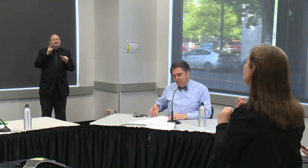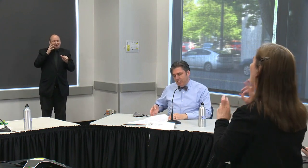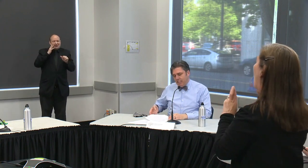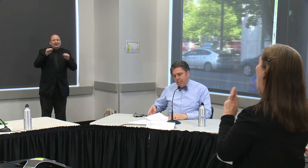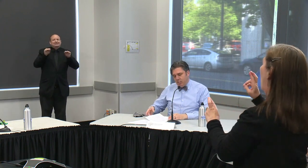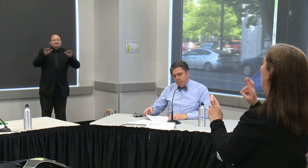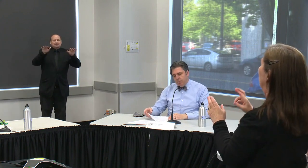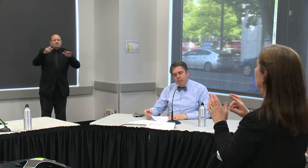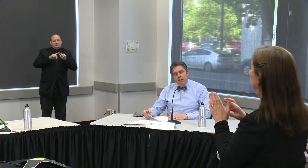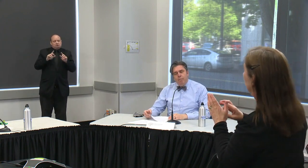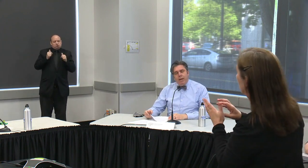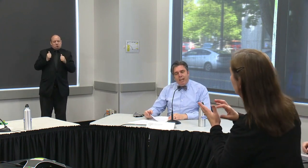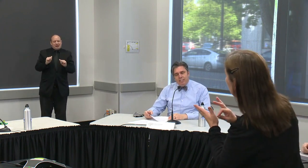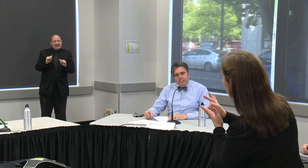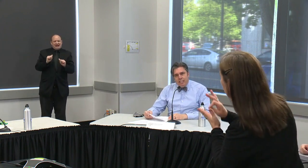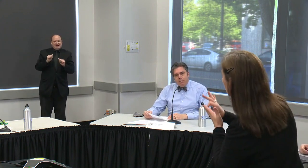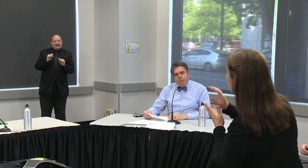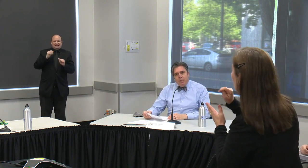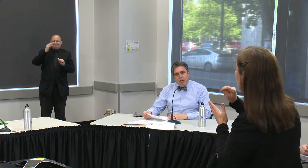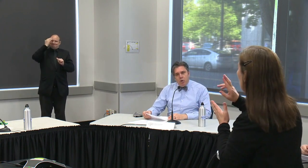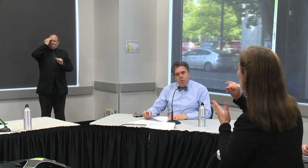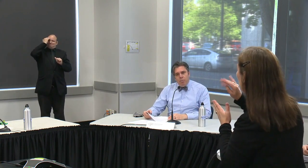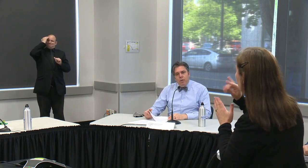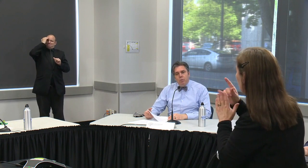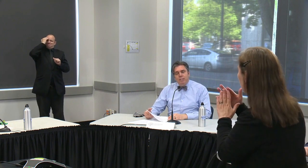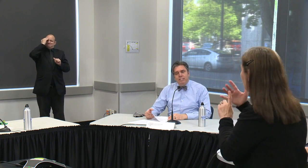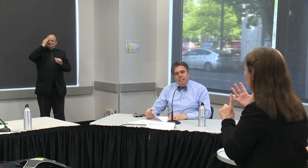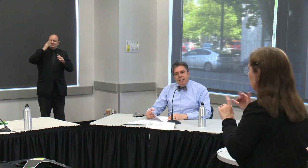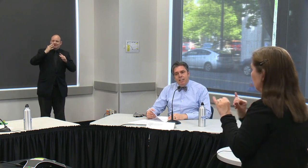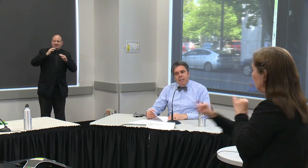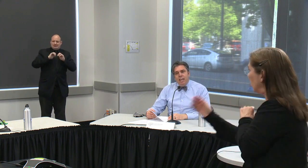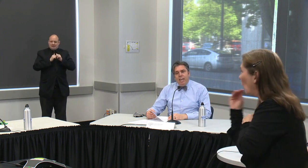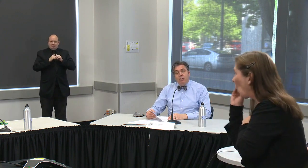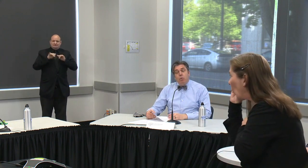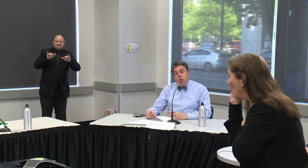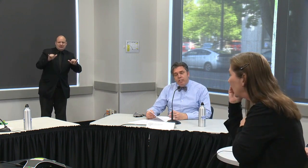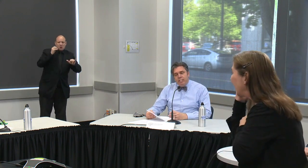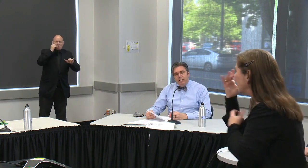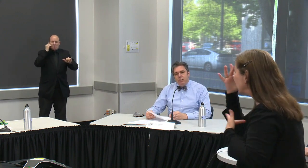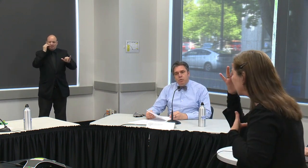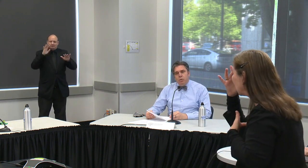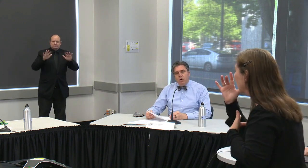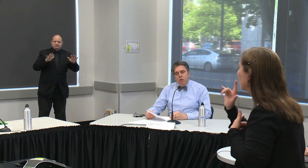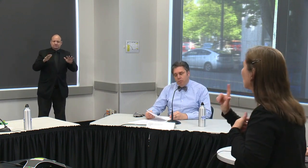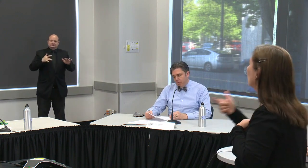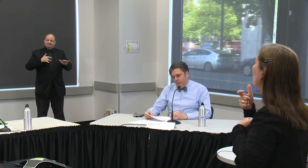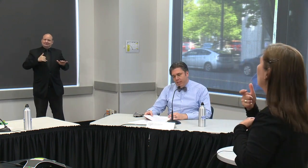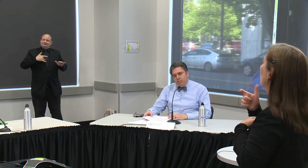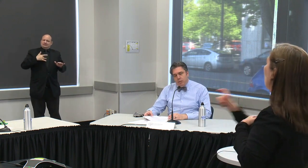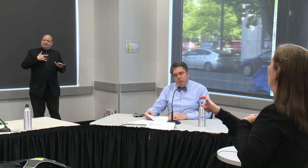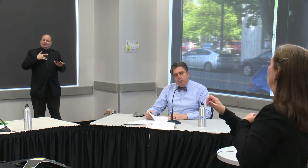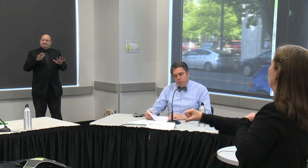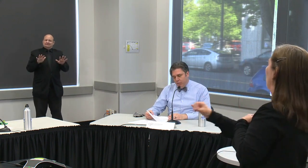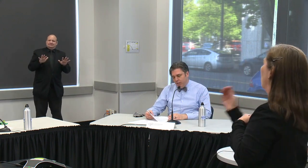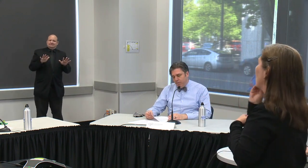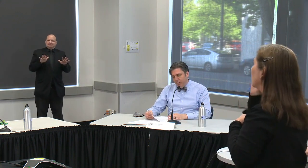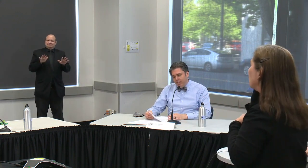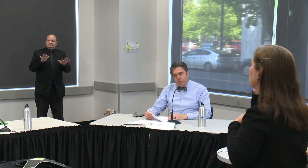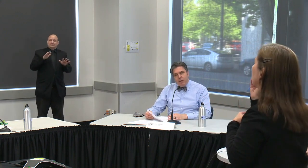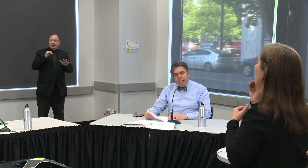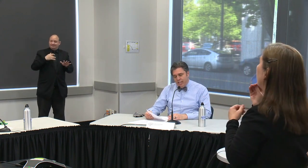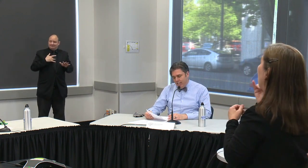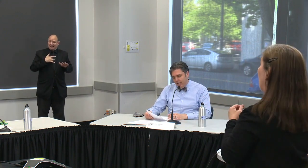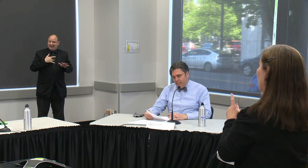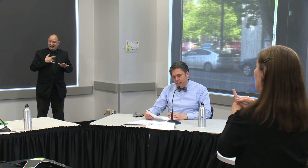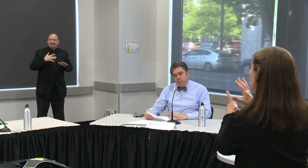testing and investigation by isolating people at home who are sick and quarantining those who are home who may have been exposed we can